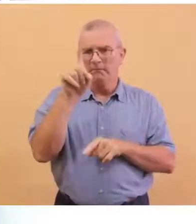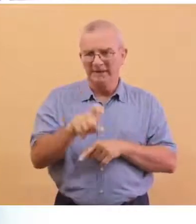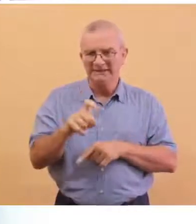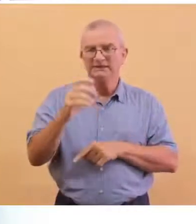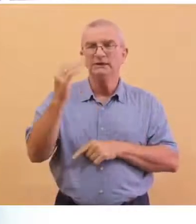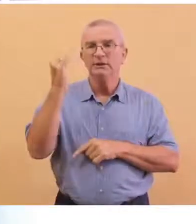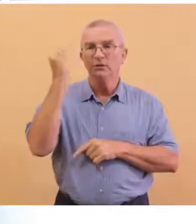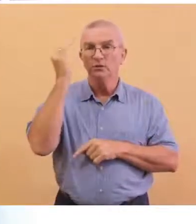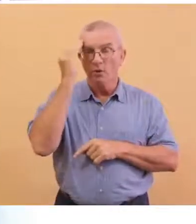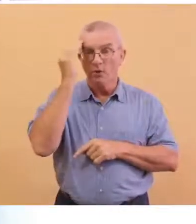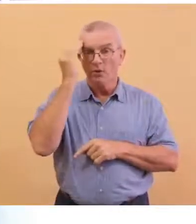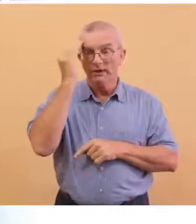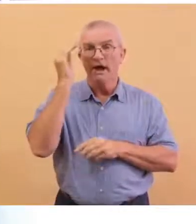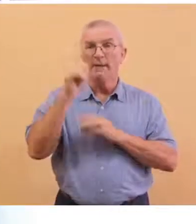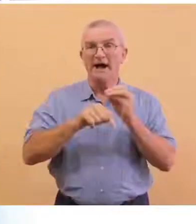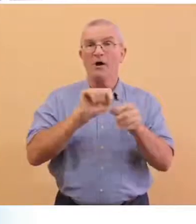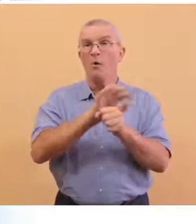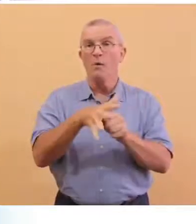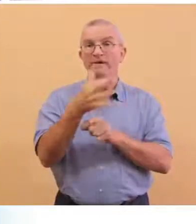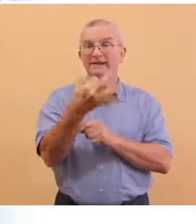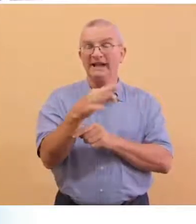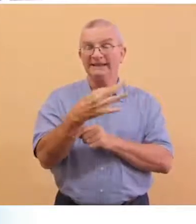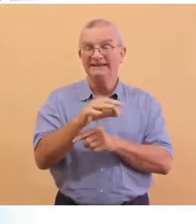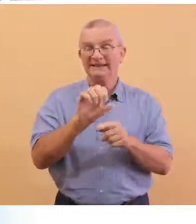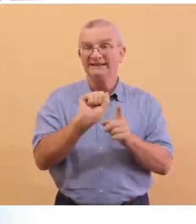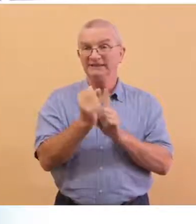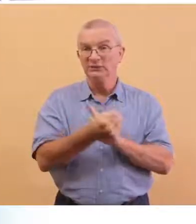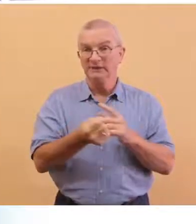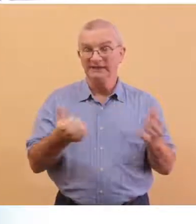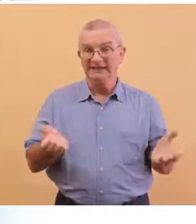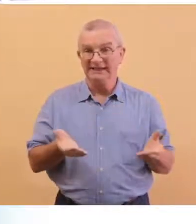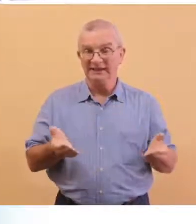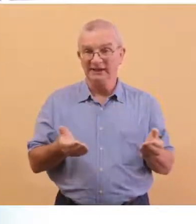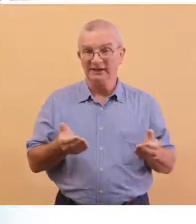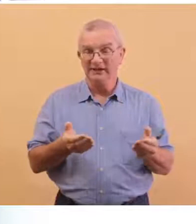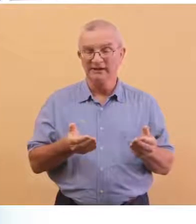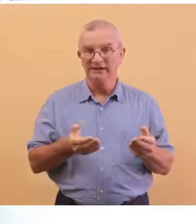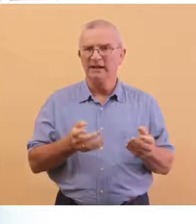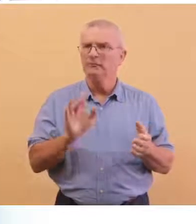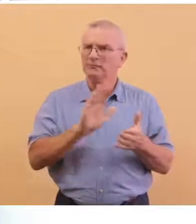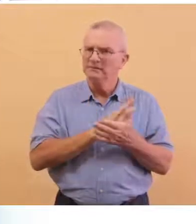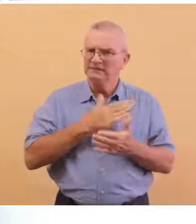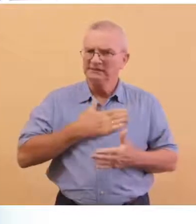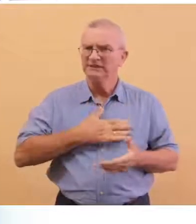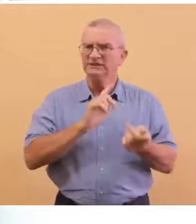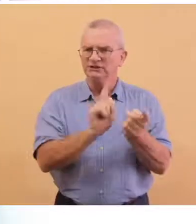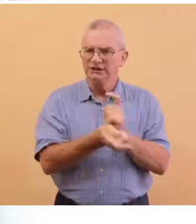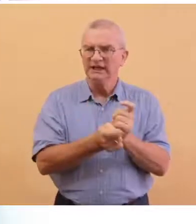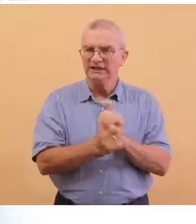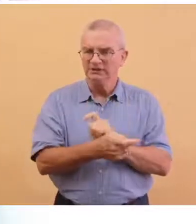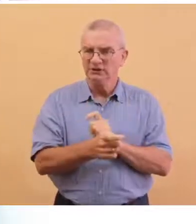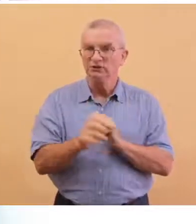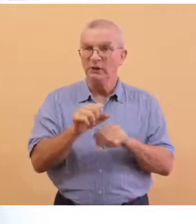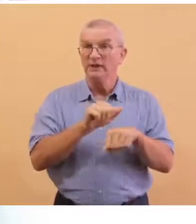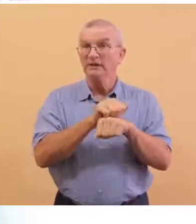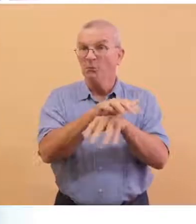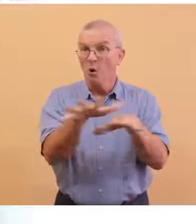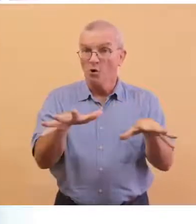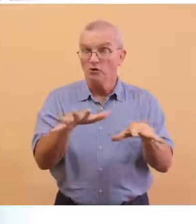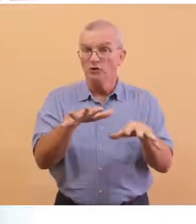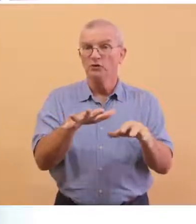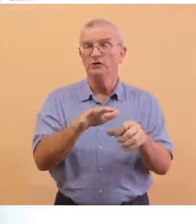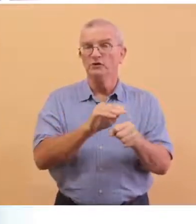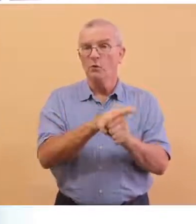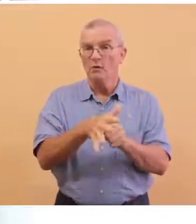COVID-19 situation and make the necessary adjustments so that exposure to the virus